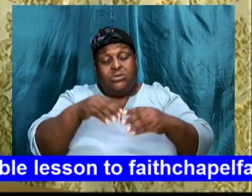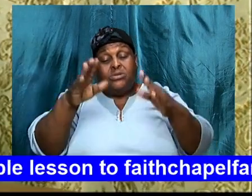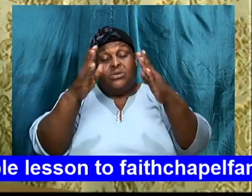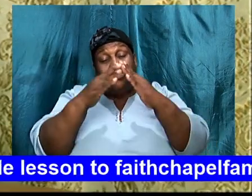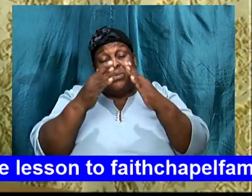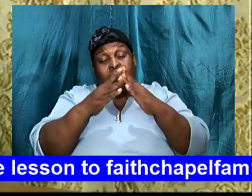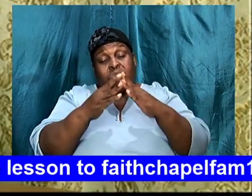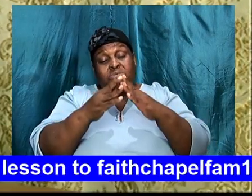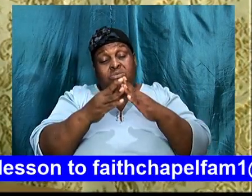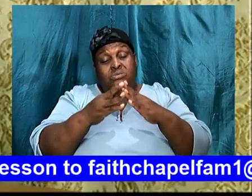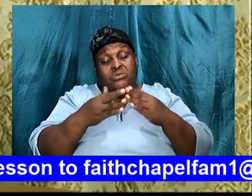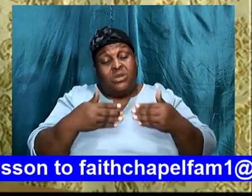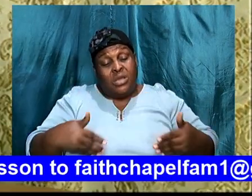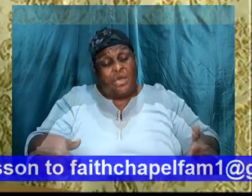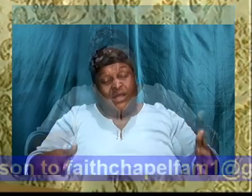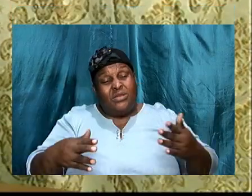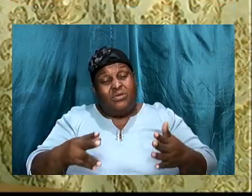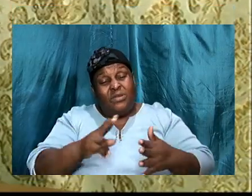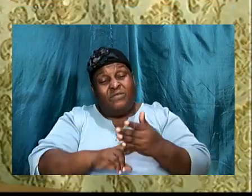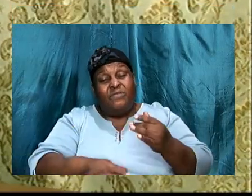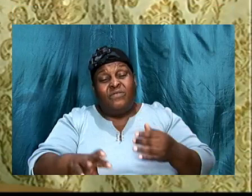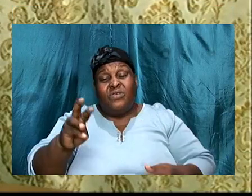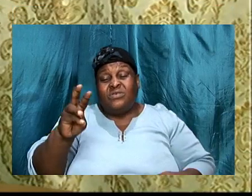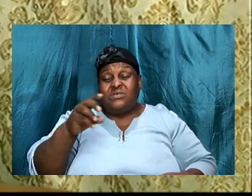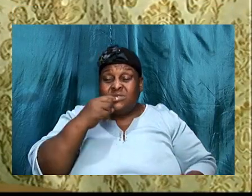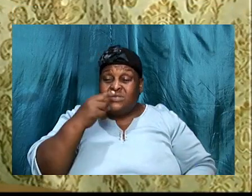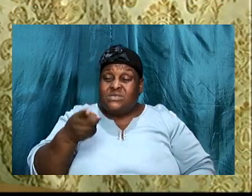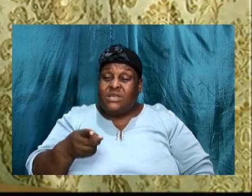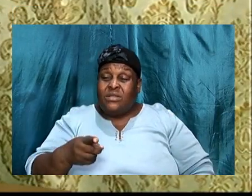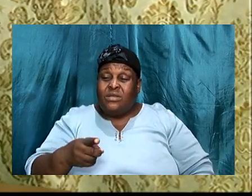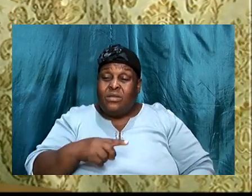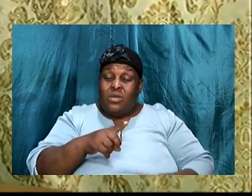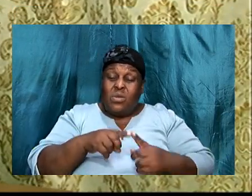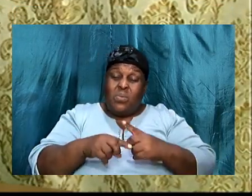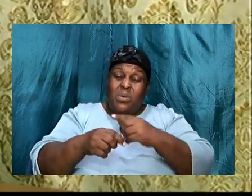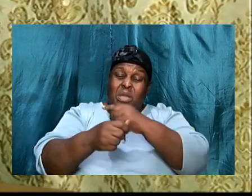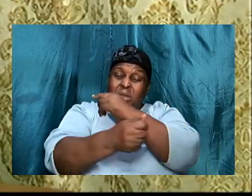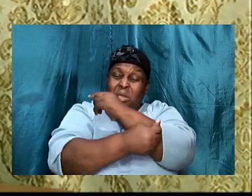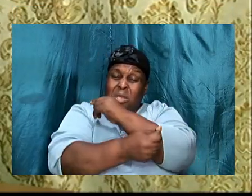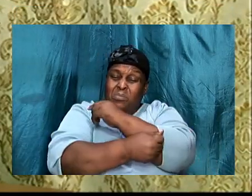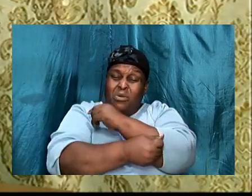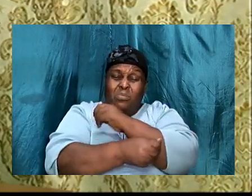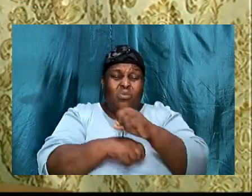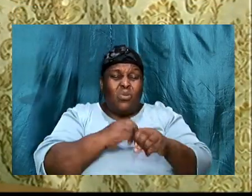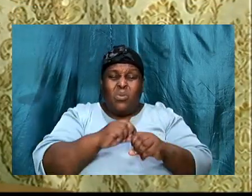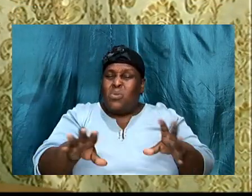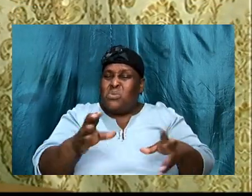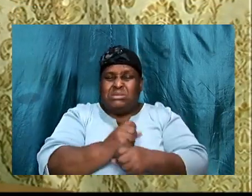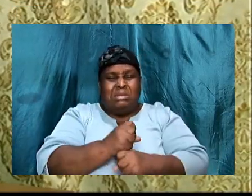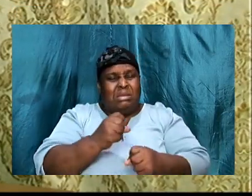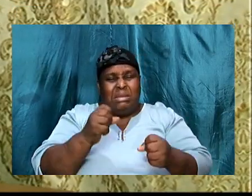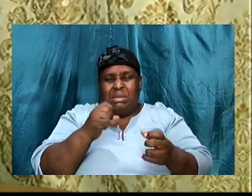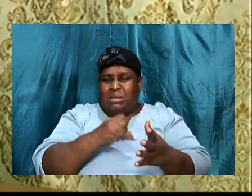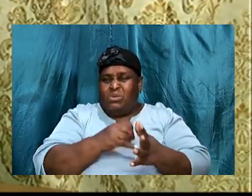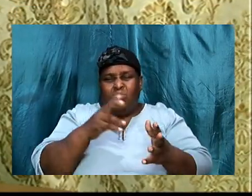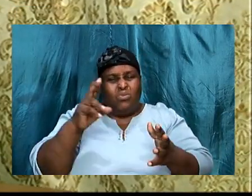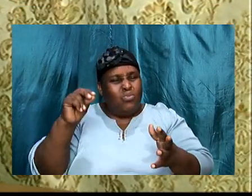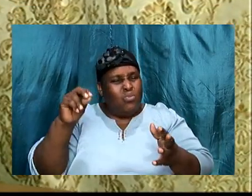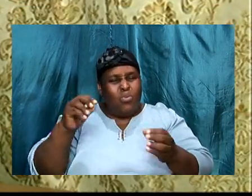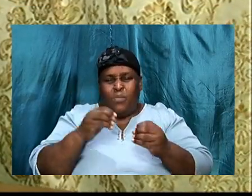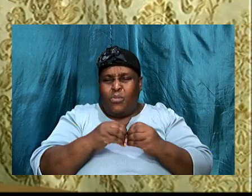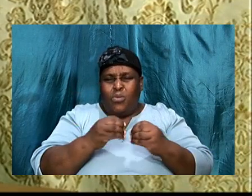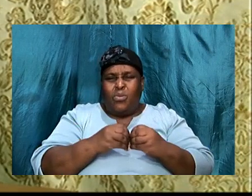and hear what verse 6 said, when Abraham could not take it no more, verse 6 says, but